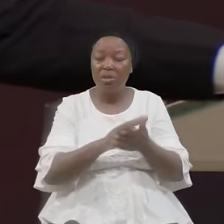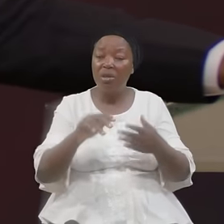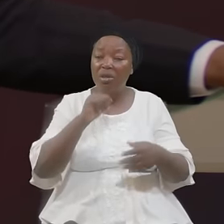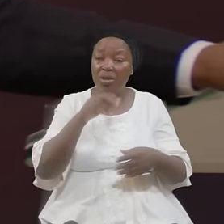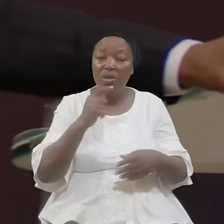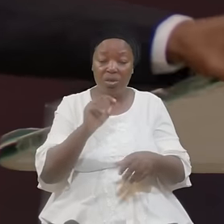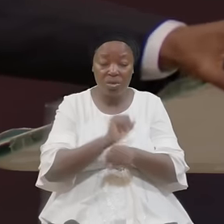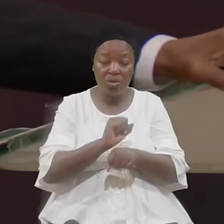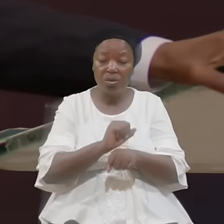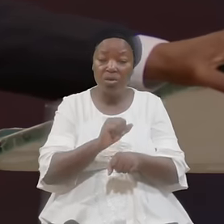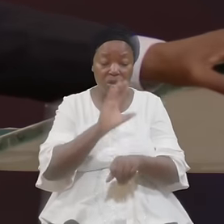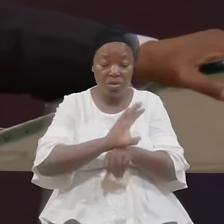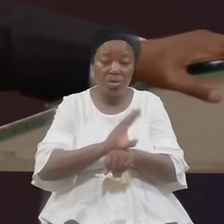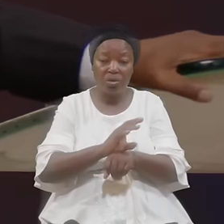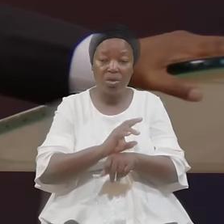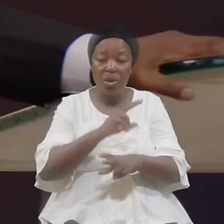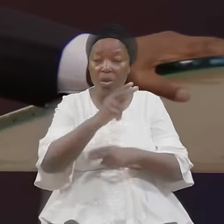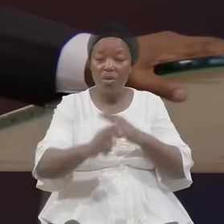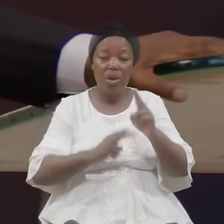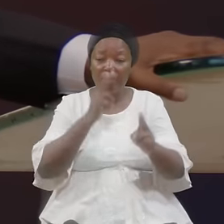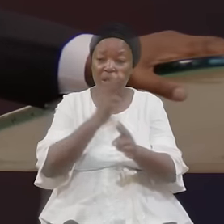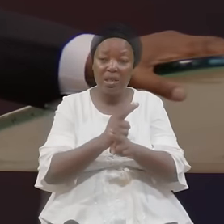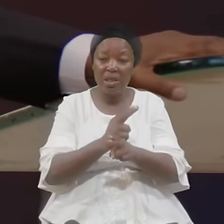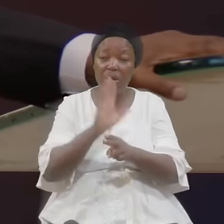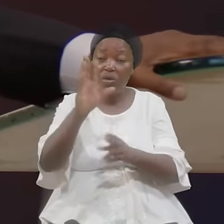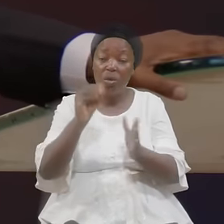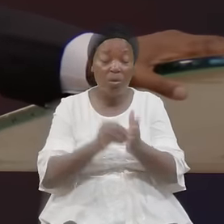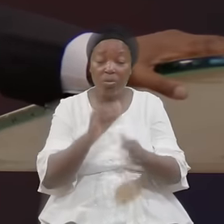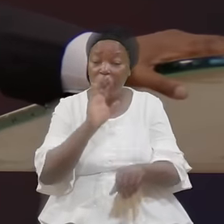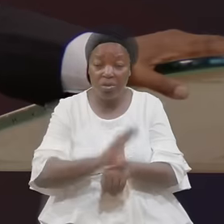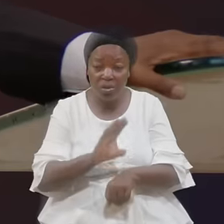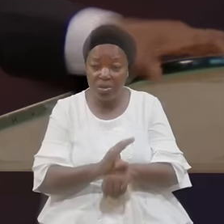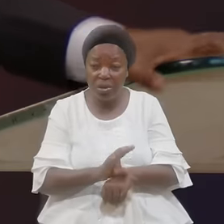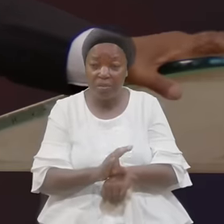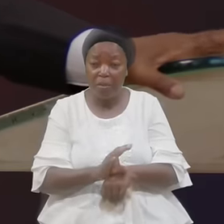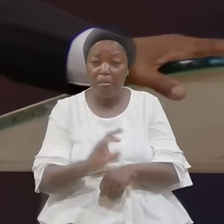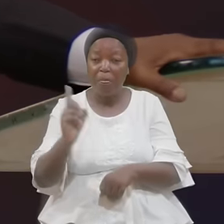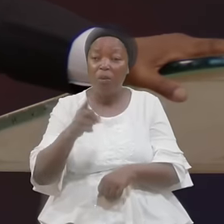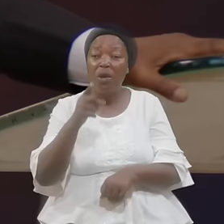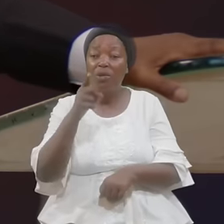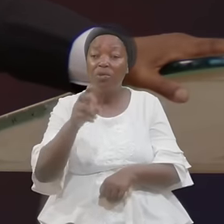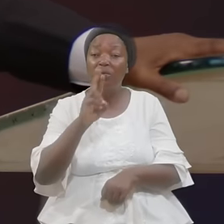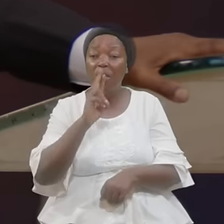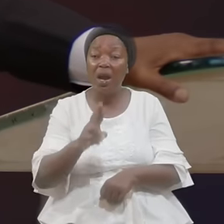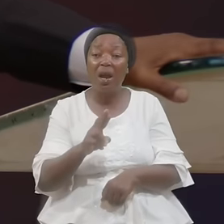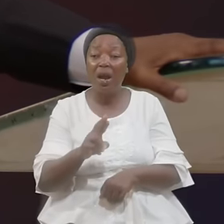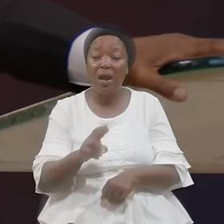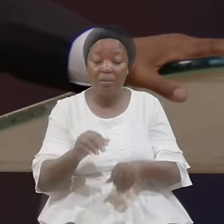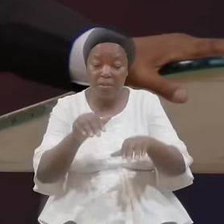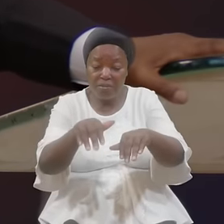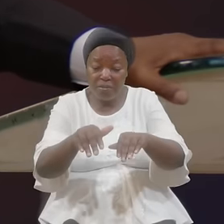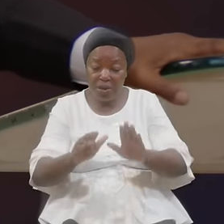Universal The Church Your Church Where You Are Burying Sin